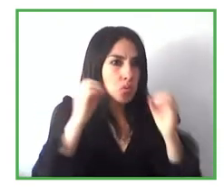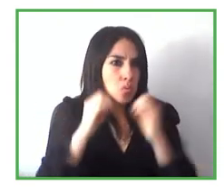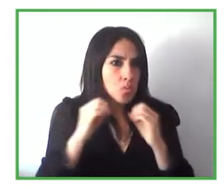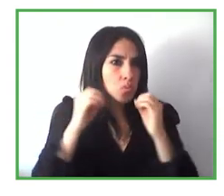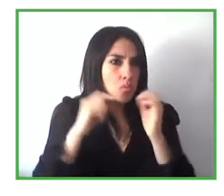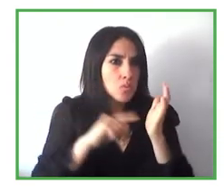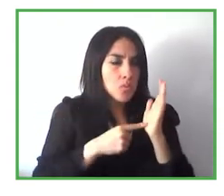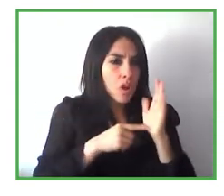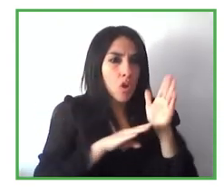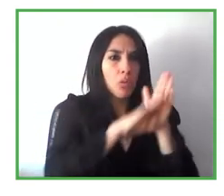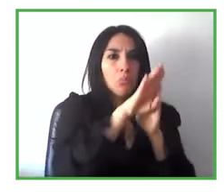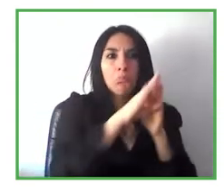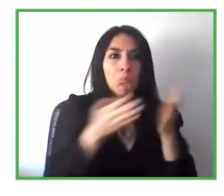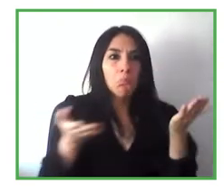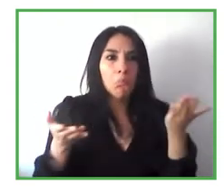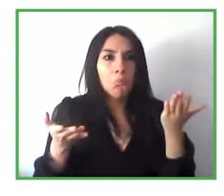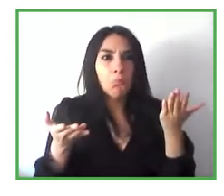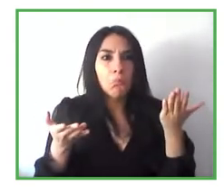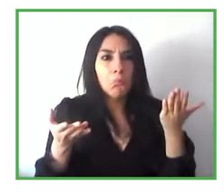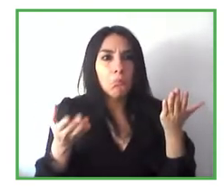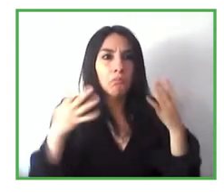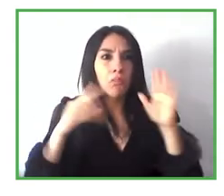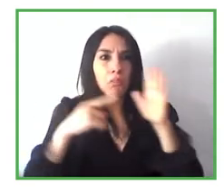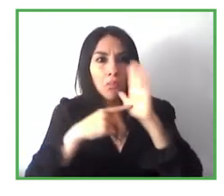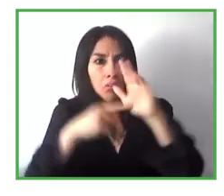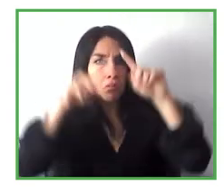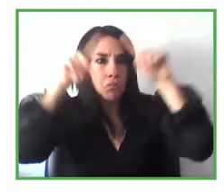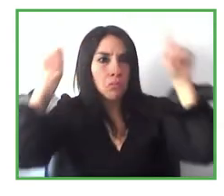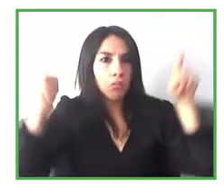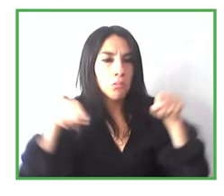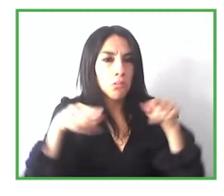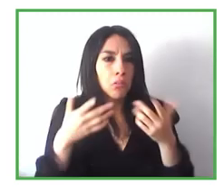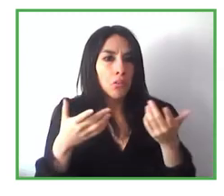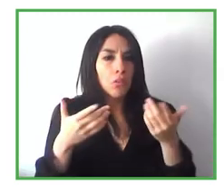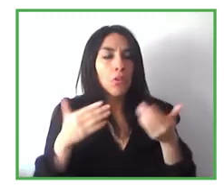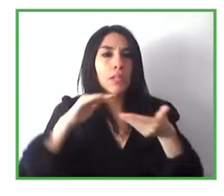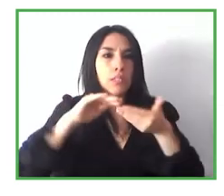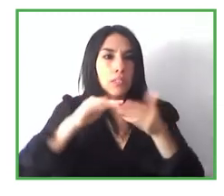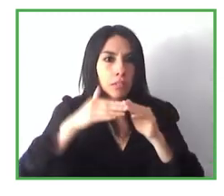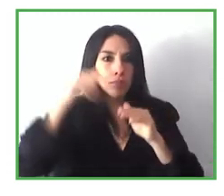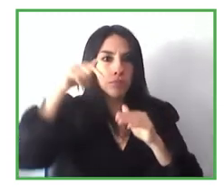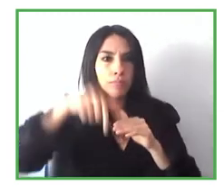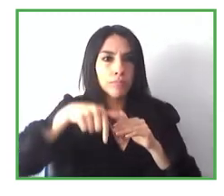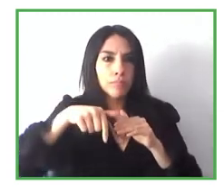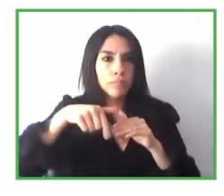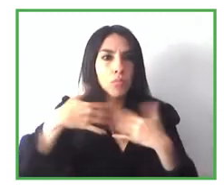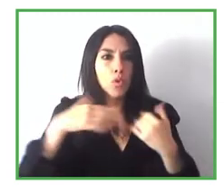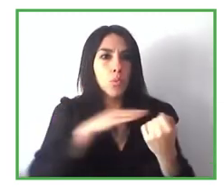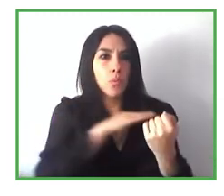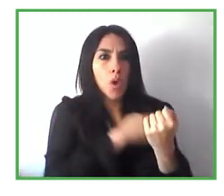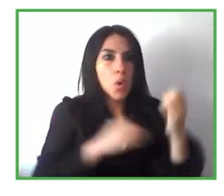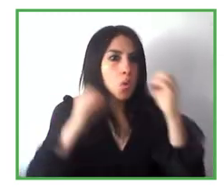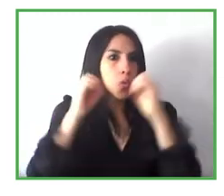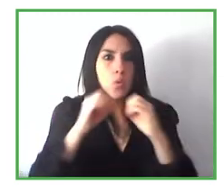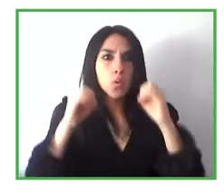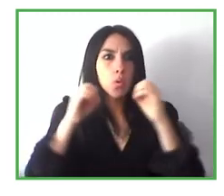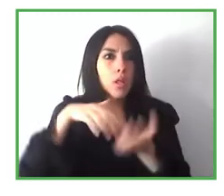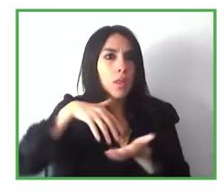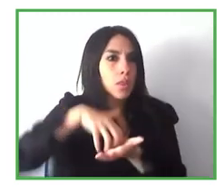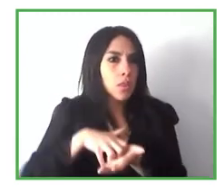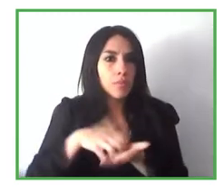all of this transport, public transportation systems as robust as the ones that you have shown? And